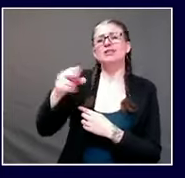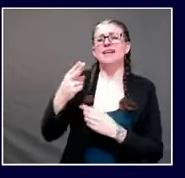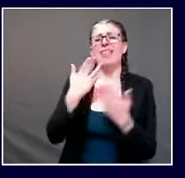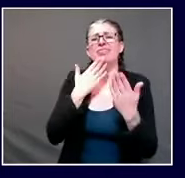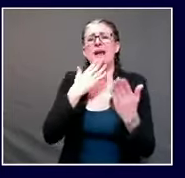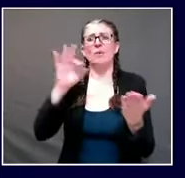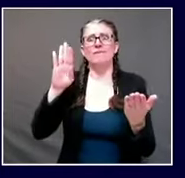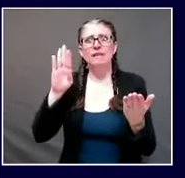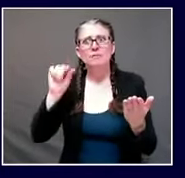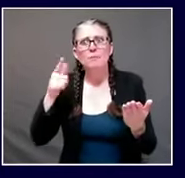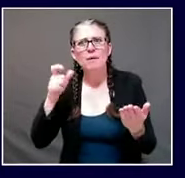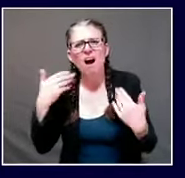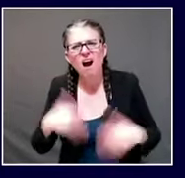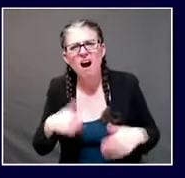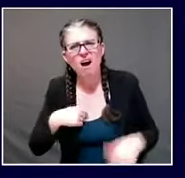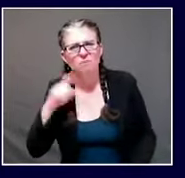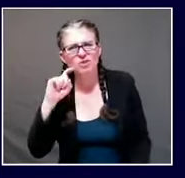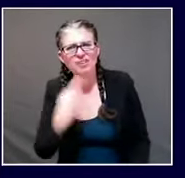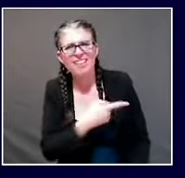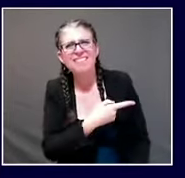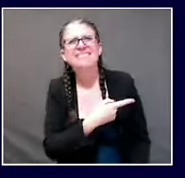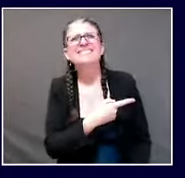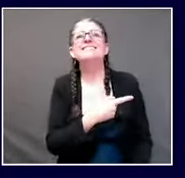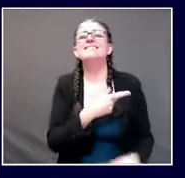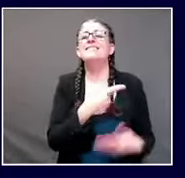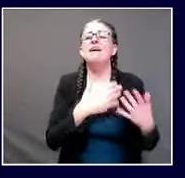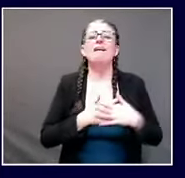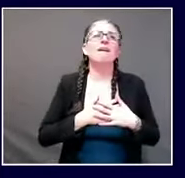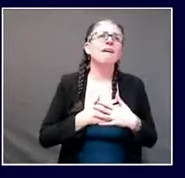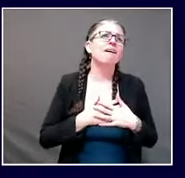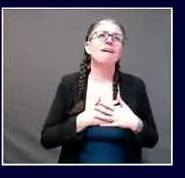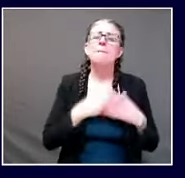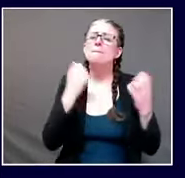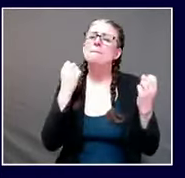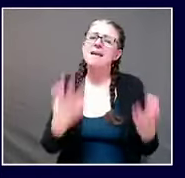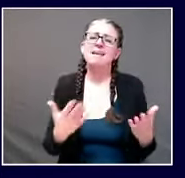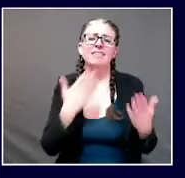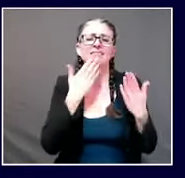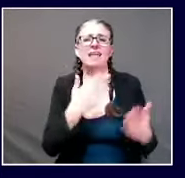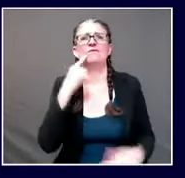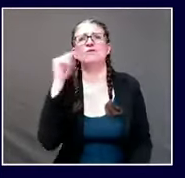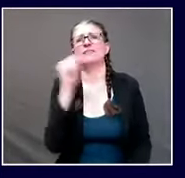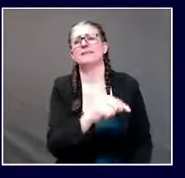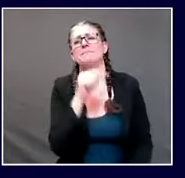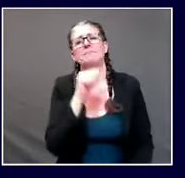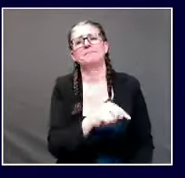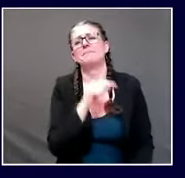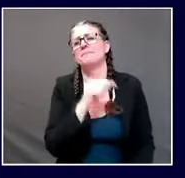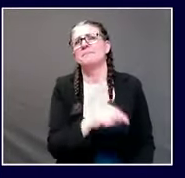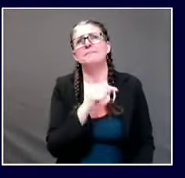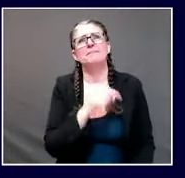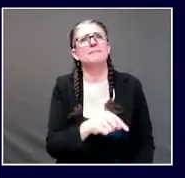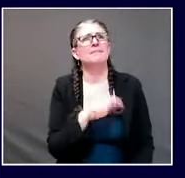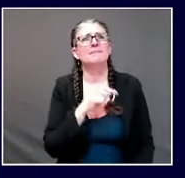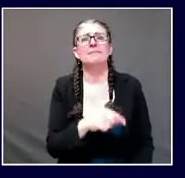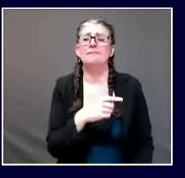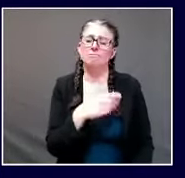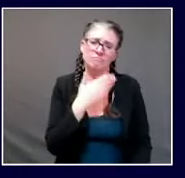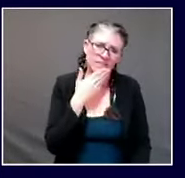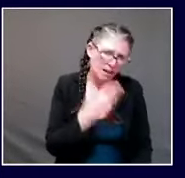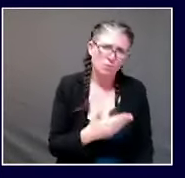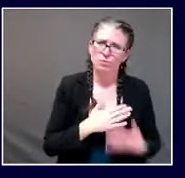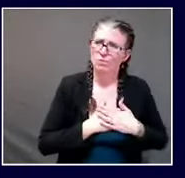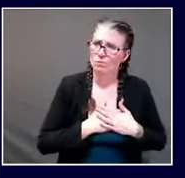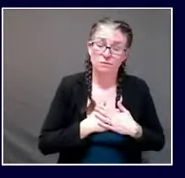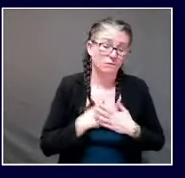patience i want to thank you for your service in the state of maine and i want to thank the people of the state of maine again um you know we know we have a dangerous